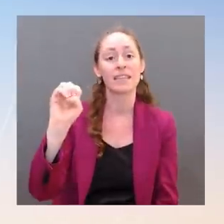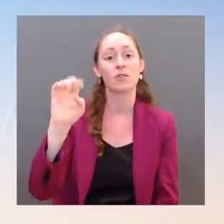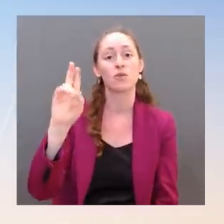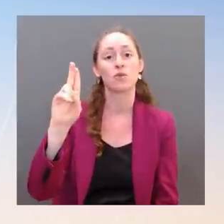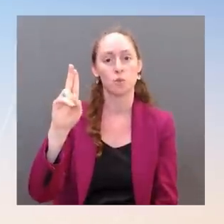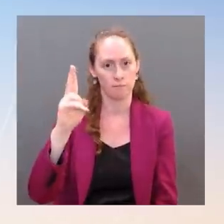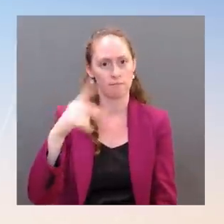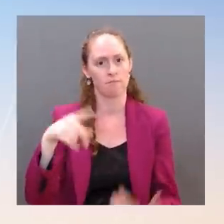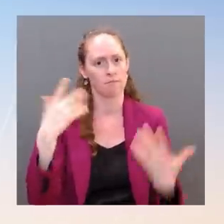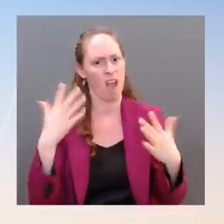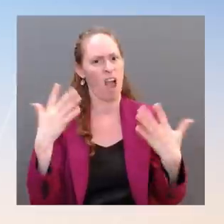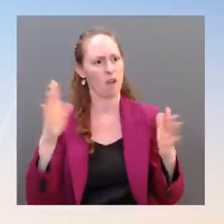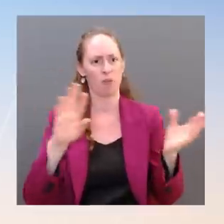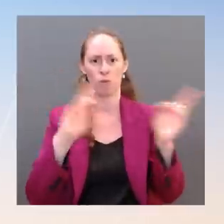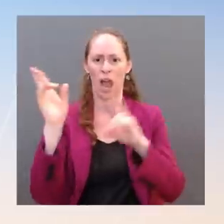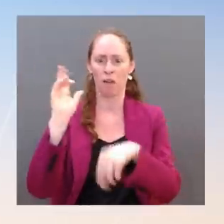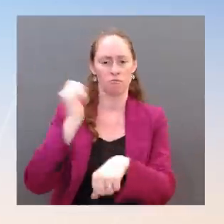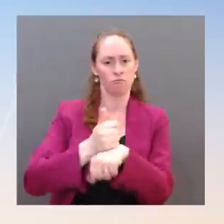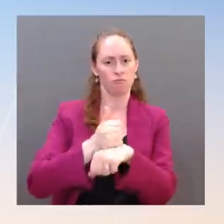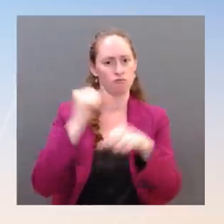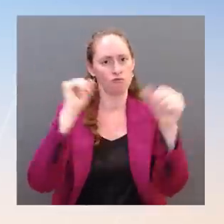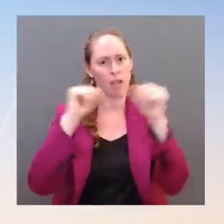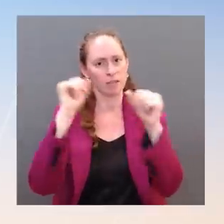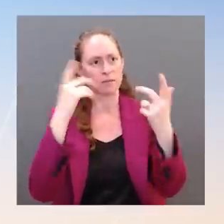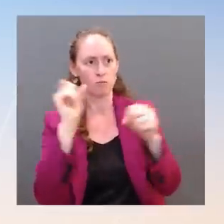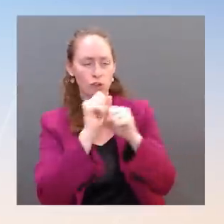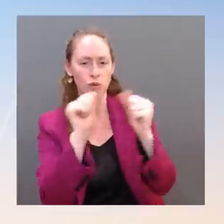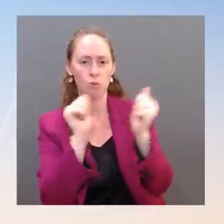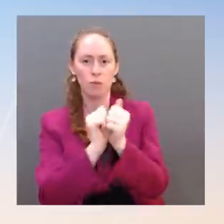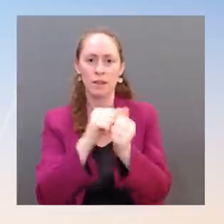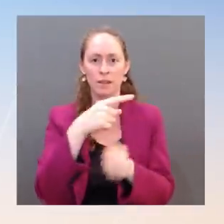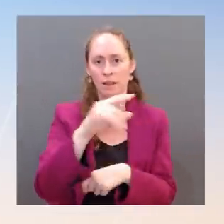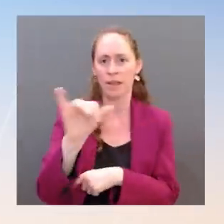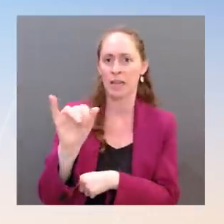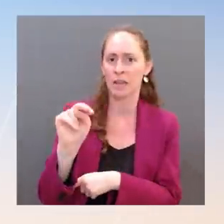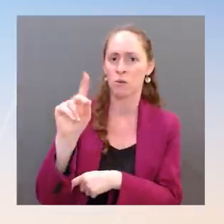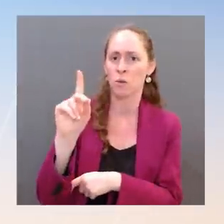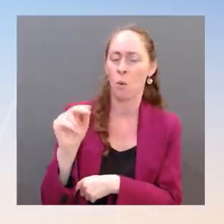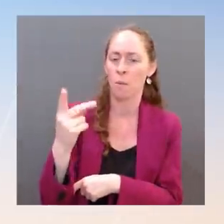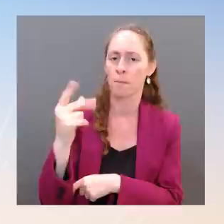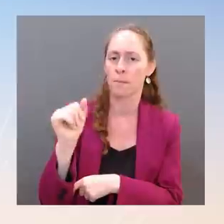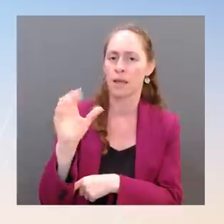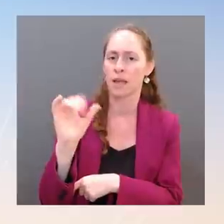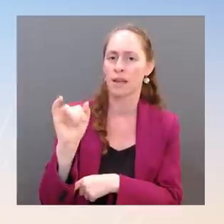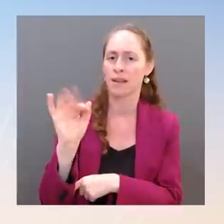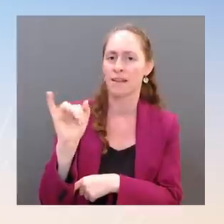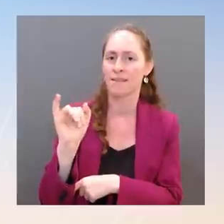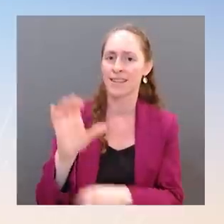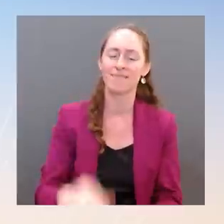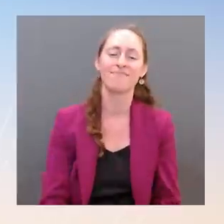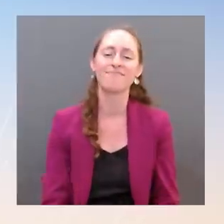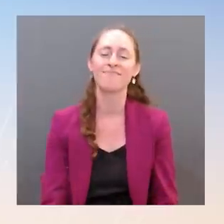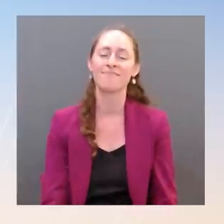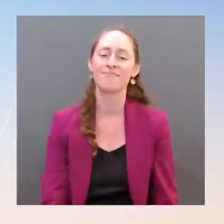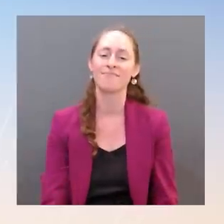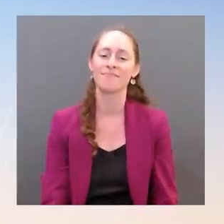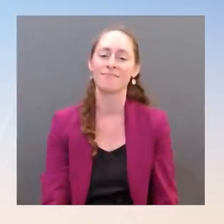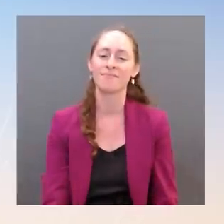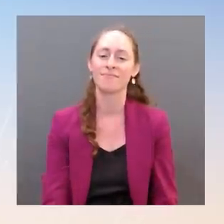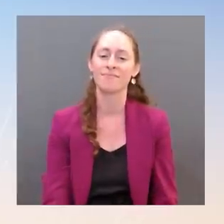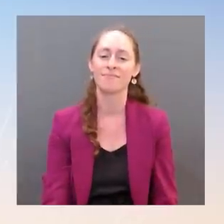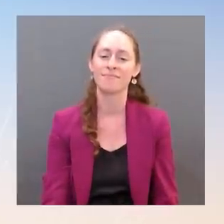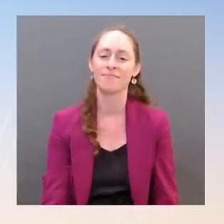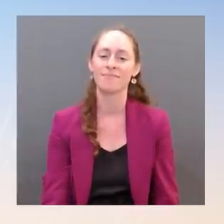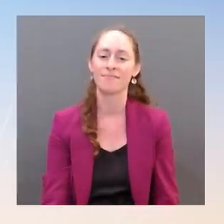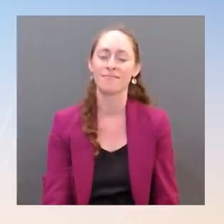is something quite evocative about going from meeting with the President of Finland and the Prime